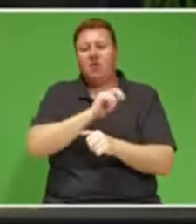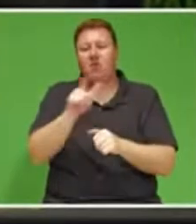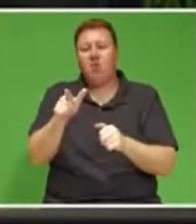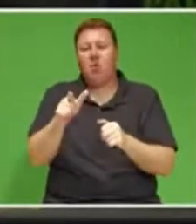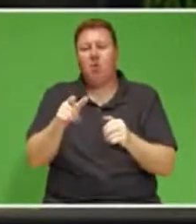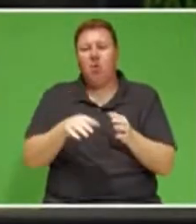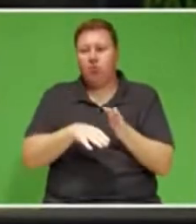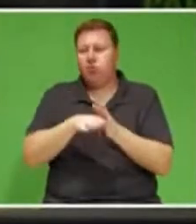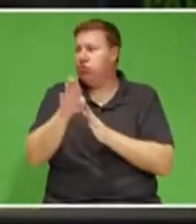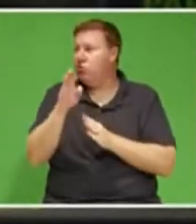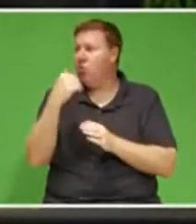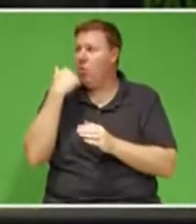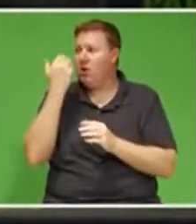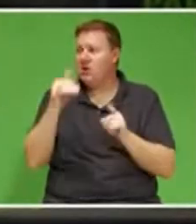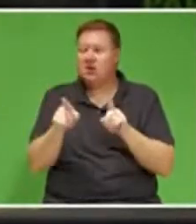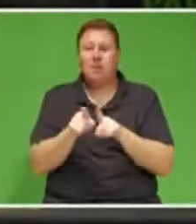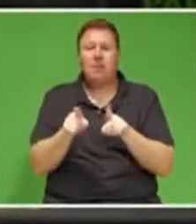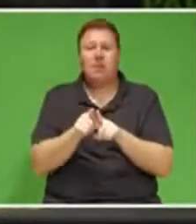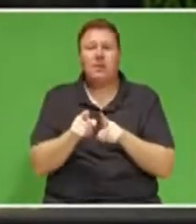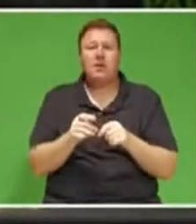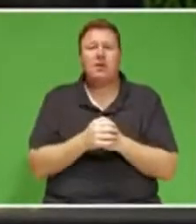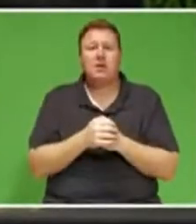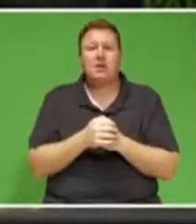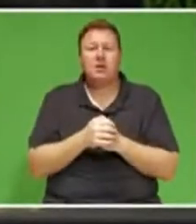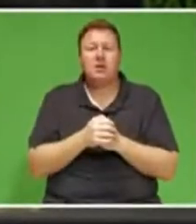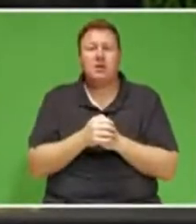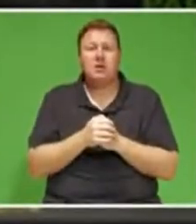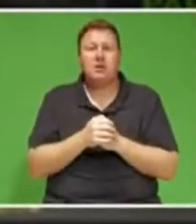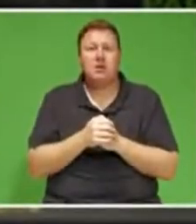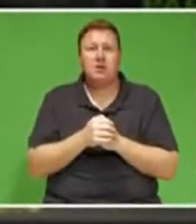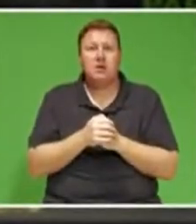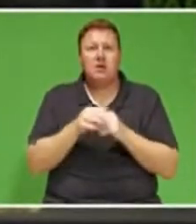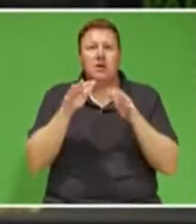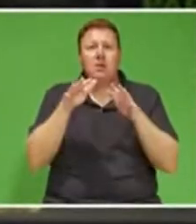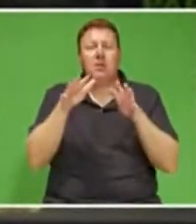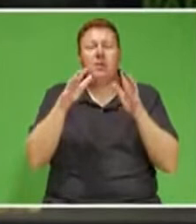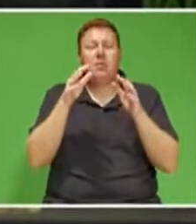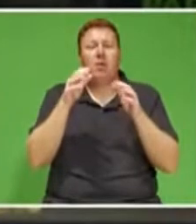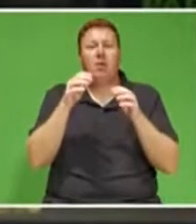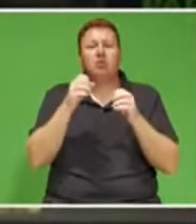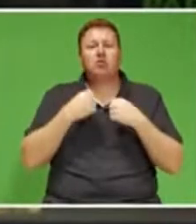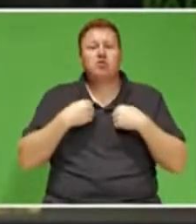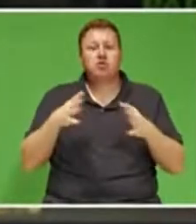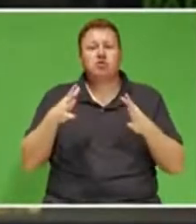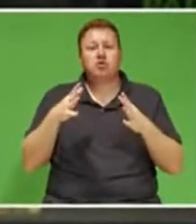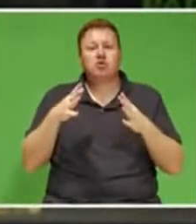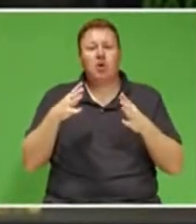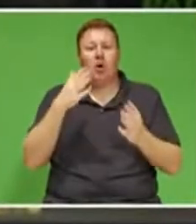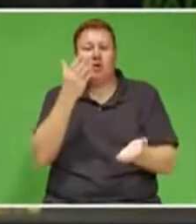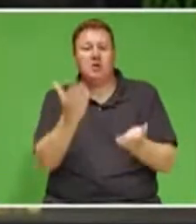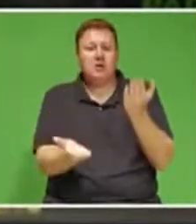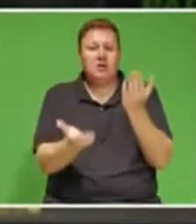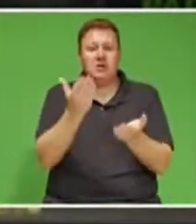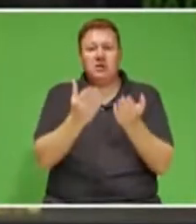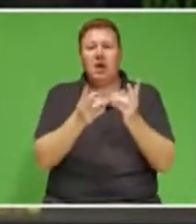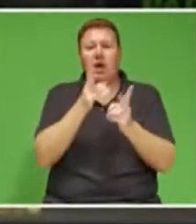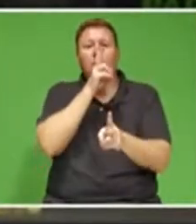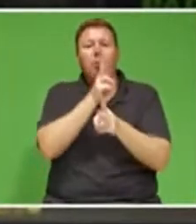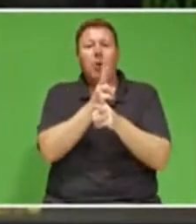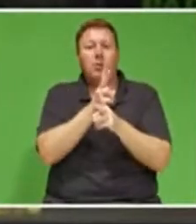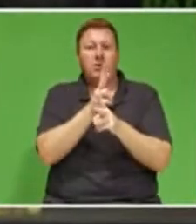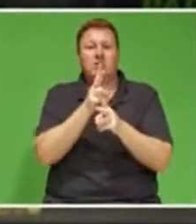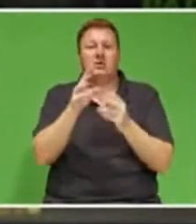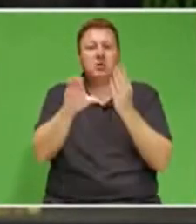Where people began to doubt the promise of our constitution, it is our